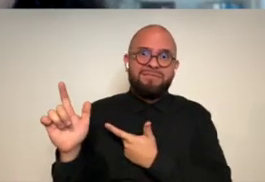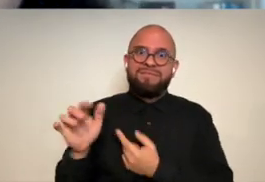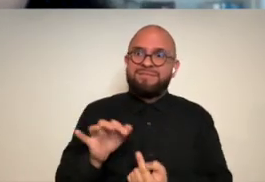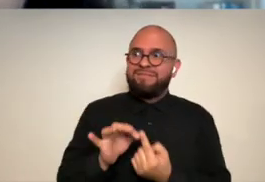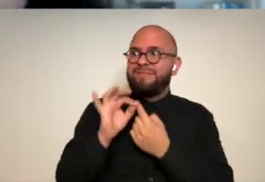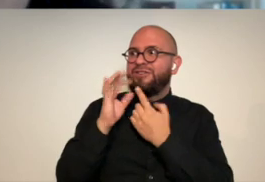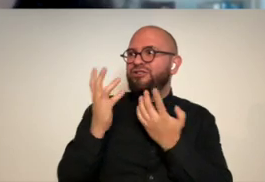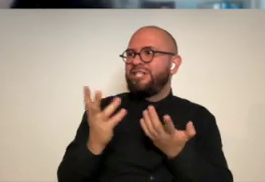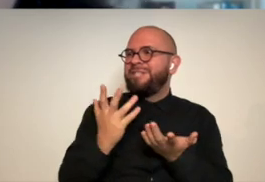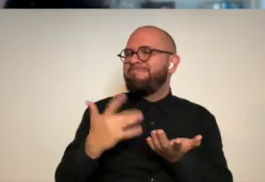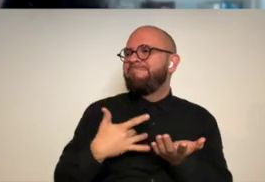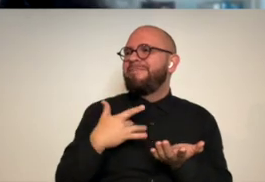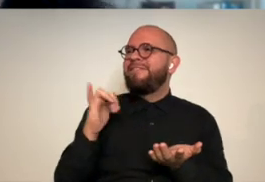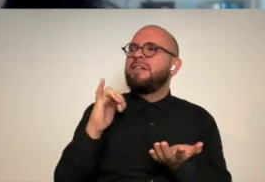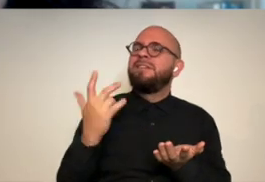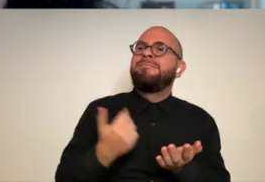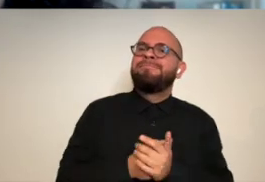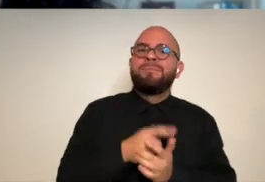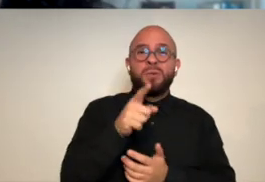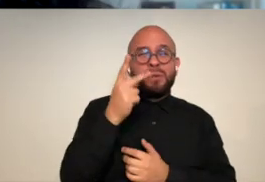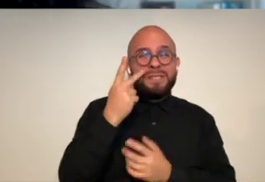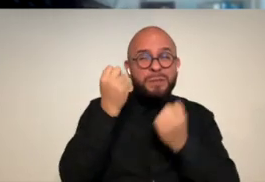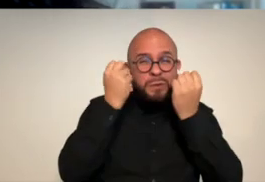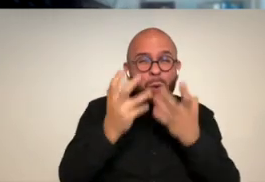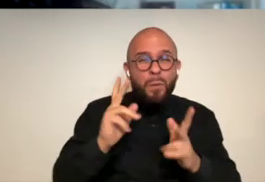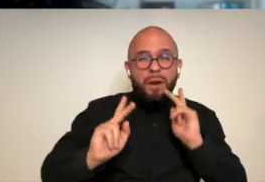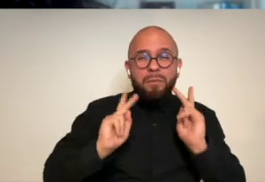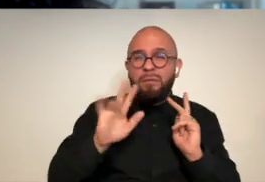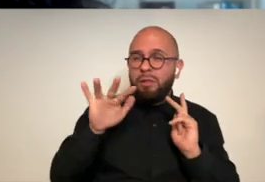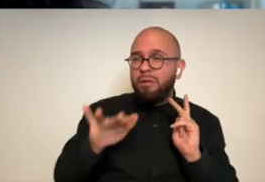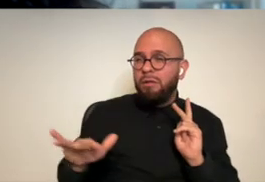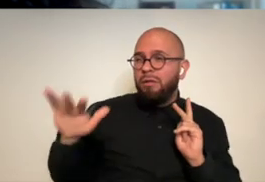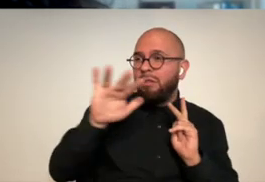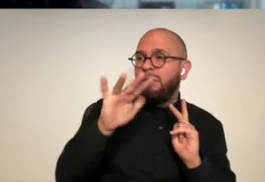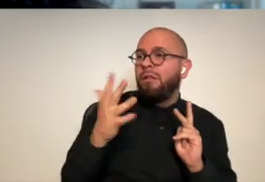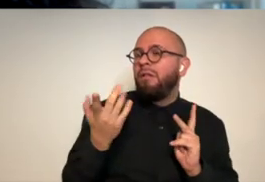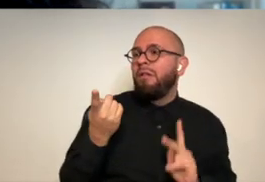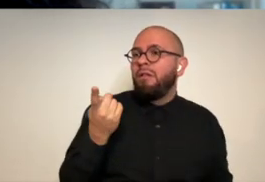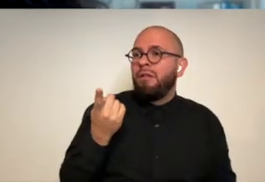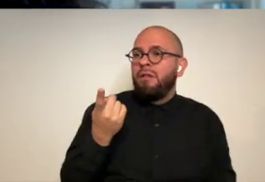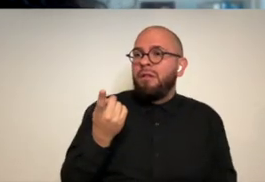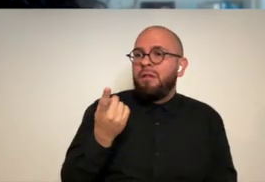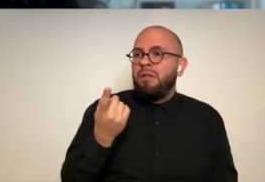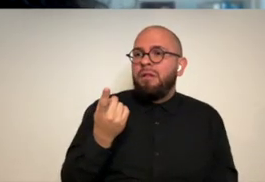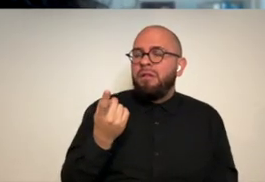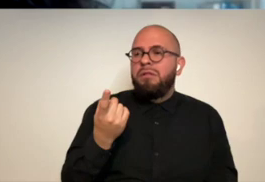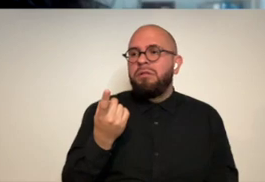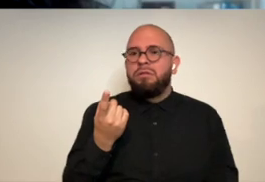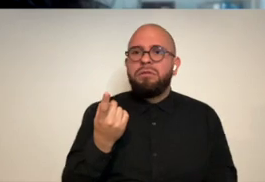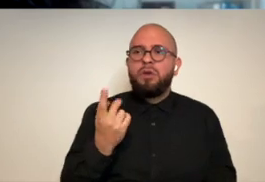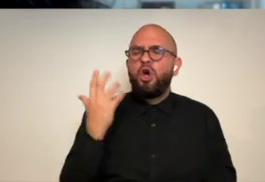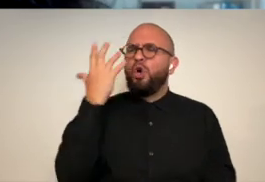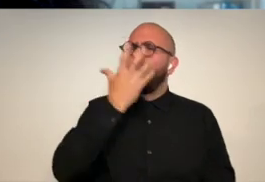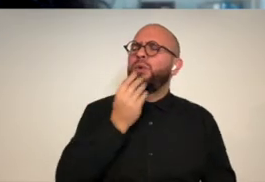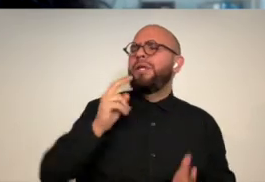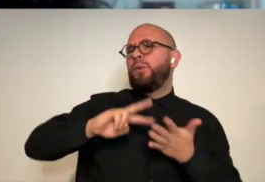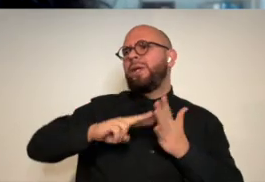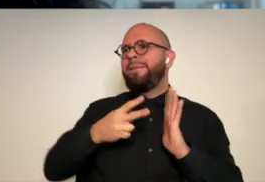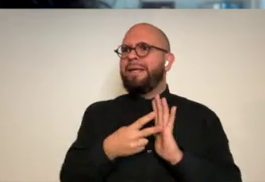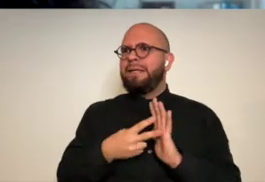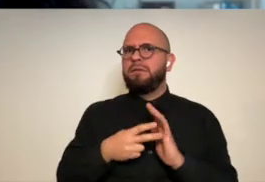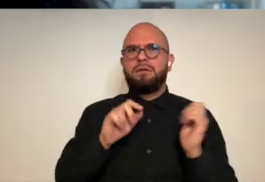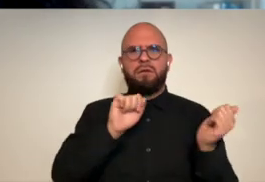we i don't know you see so many people like stuck on the notion of what